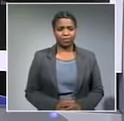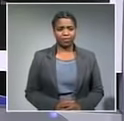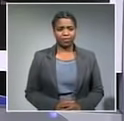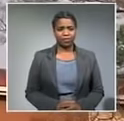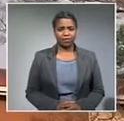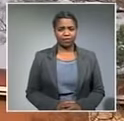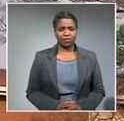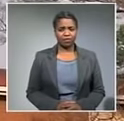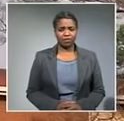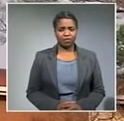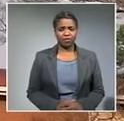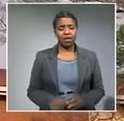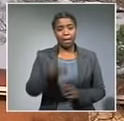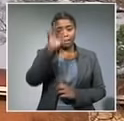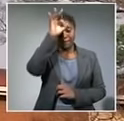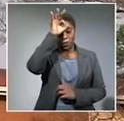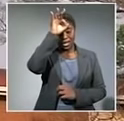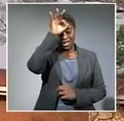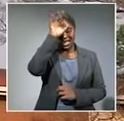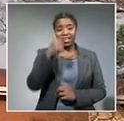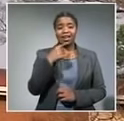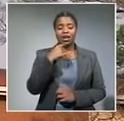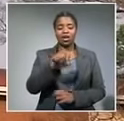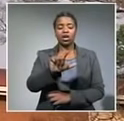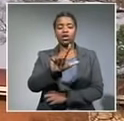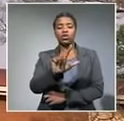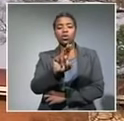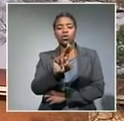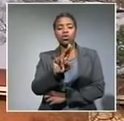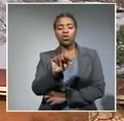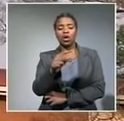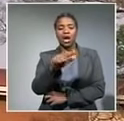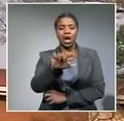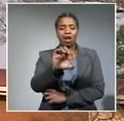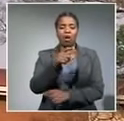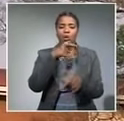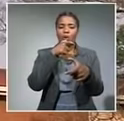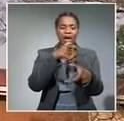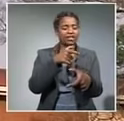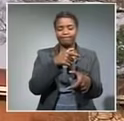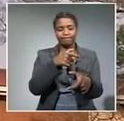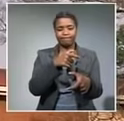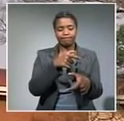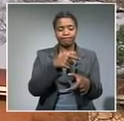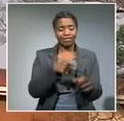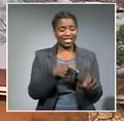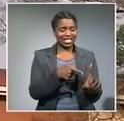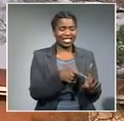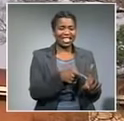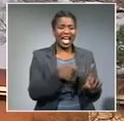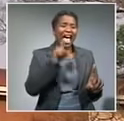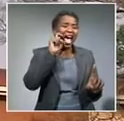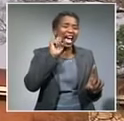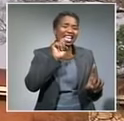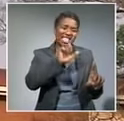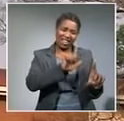police spokesperson Colonel Lungelo Dlamini has refused comment to ENCA on the child rape which occurred at the